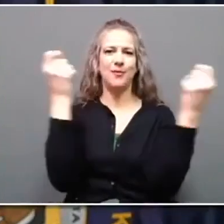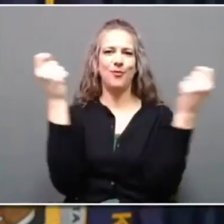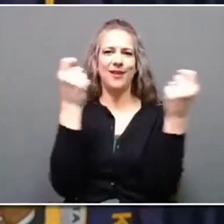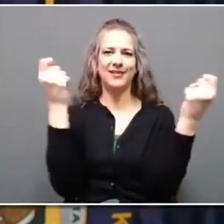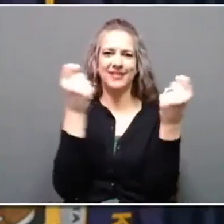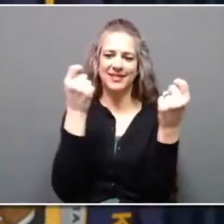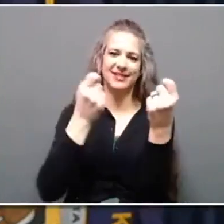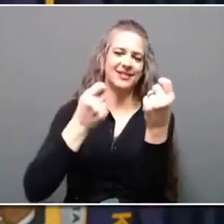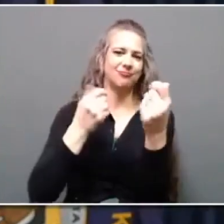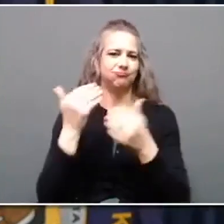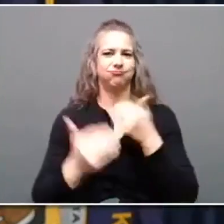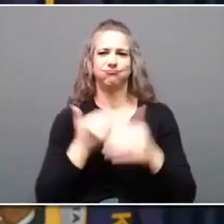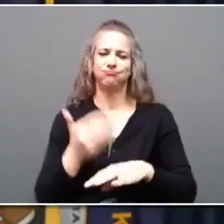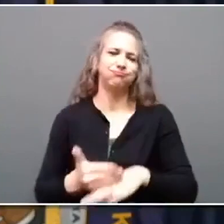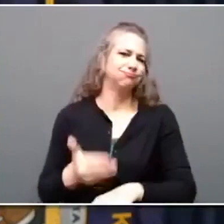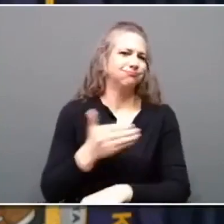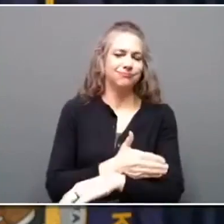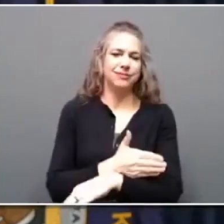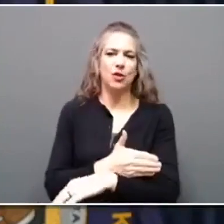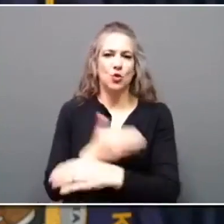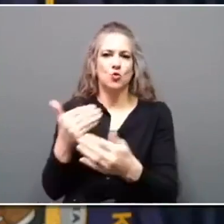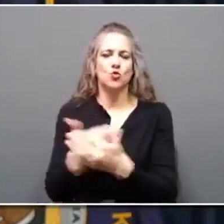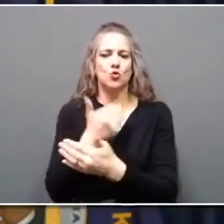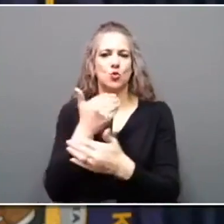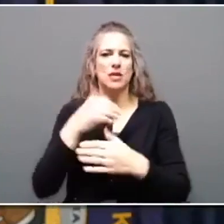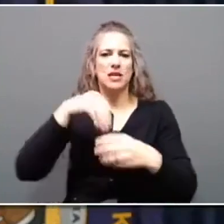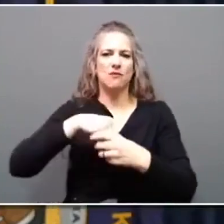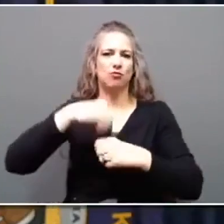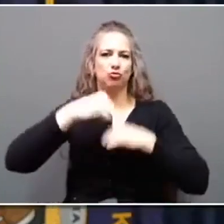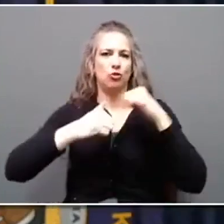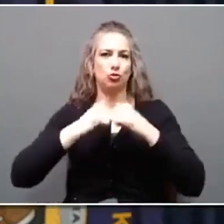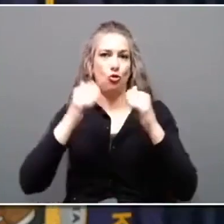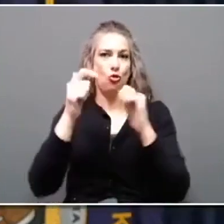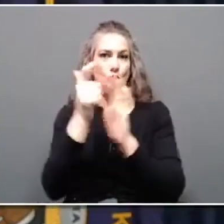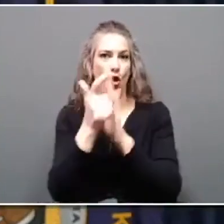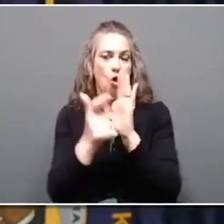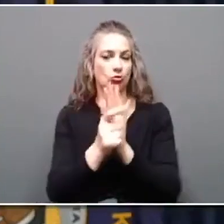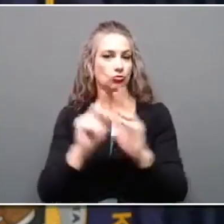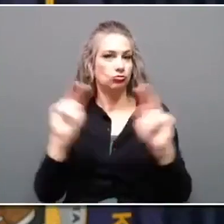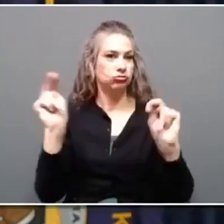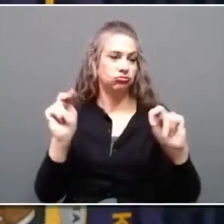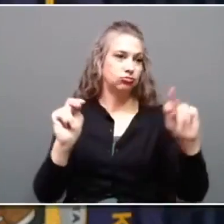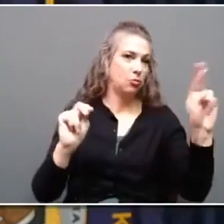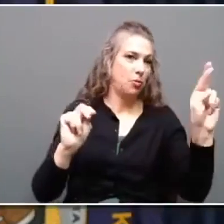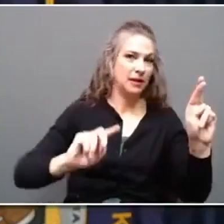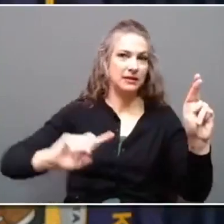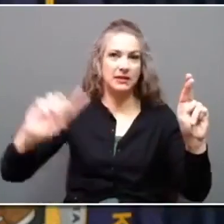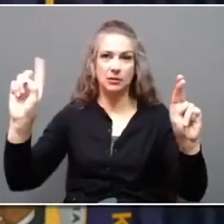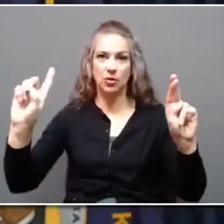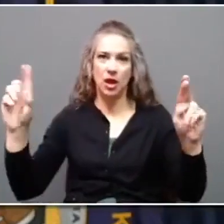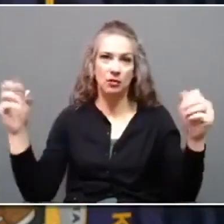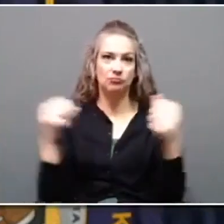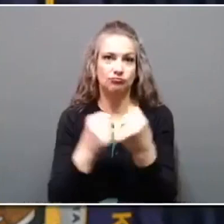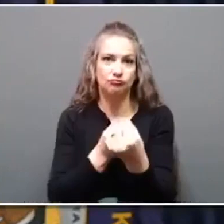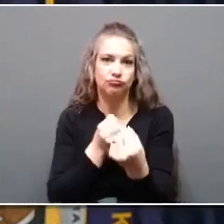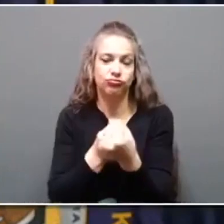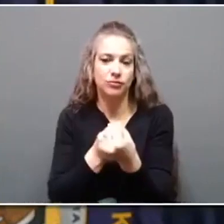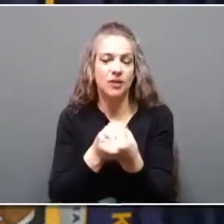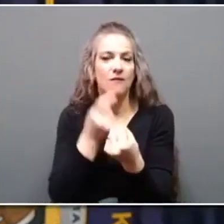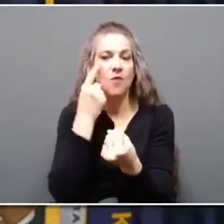infrastructure law to create jobs cleaning up these toxic sites and building healthier communities.